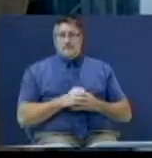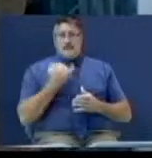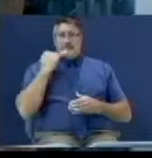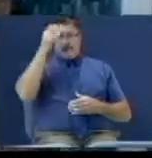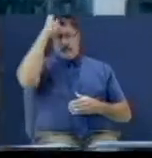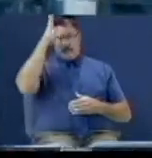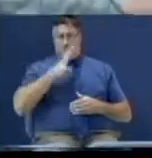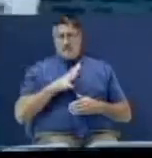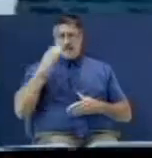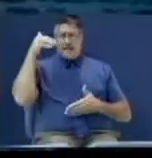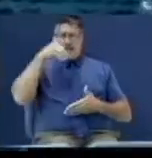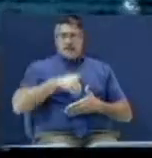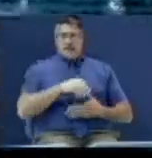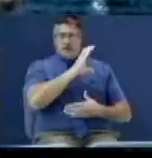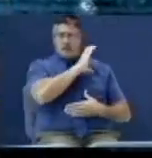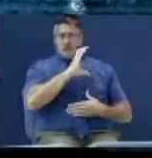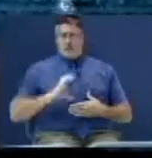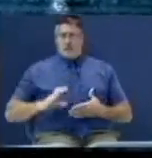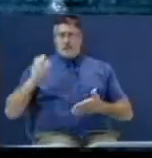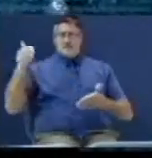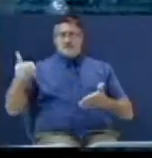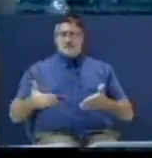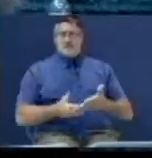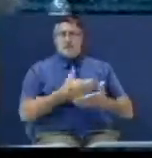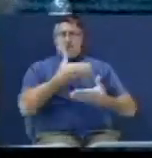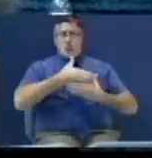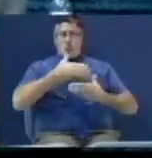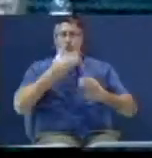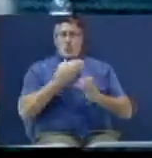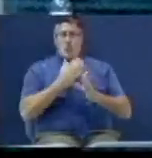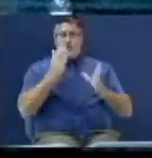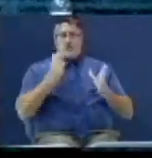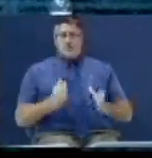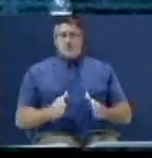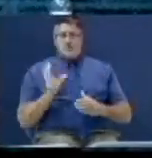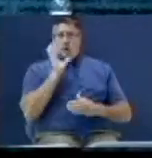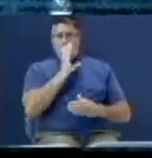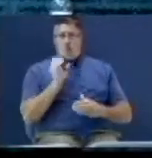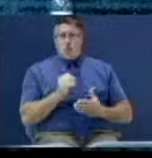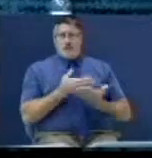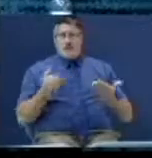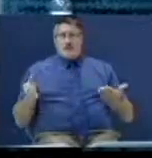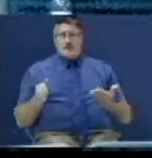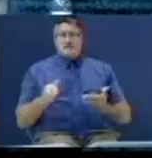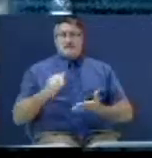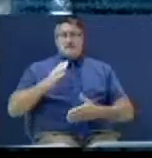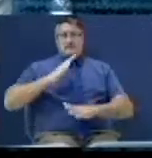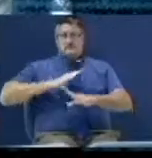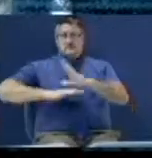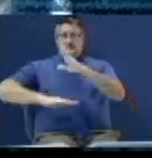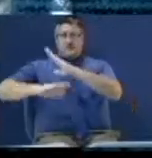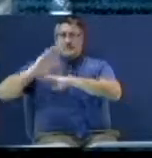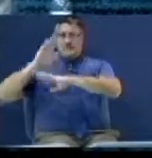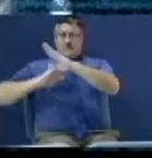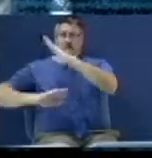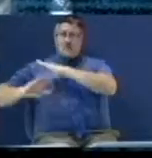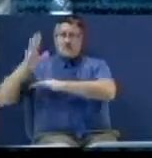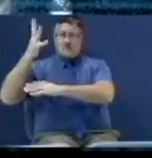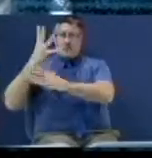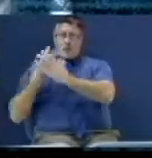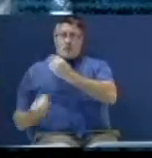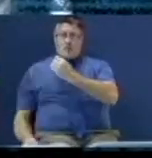Christ, he's a new creature. All things have passed away. Behold, all things